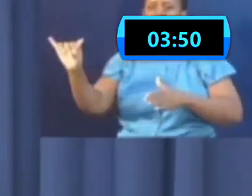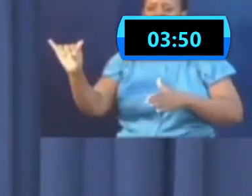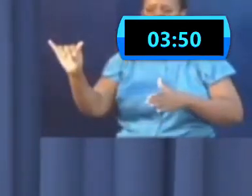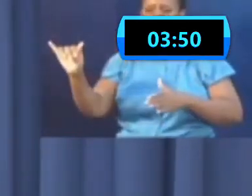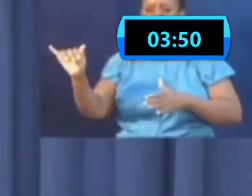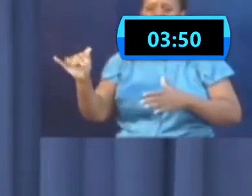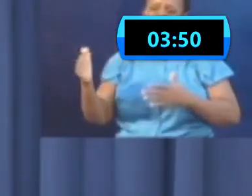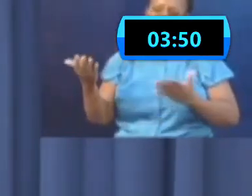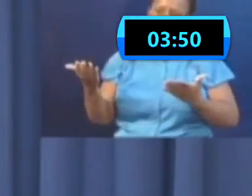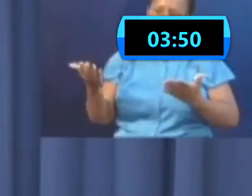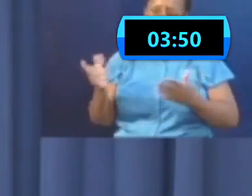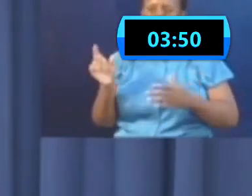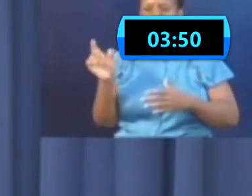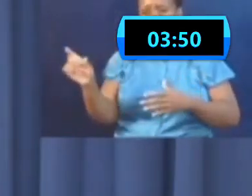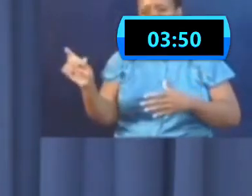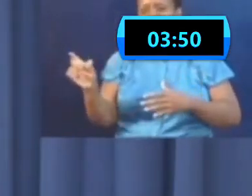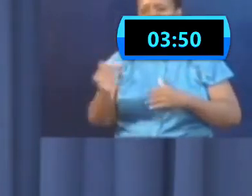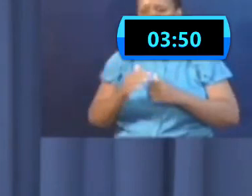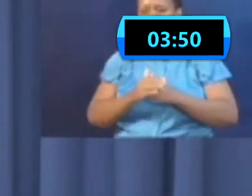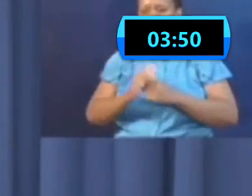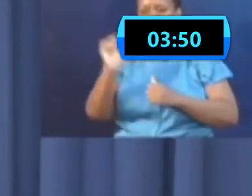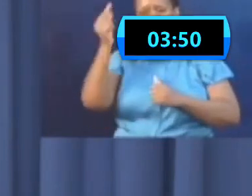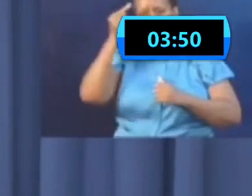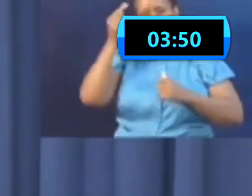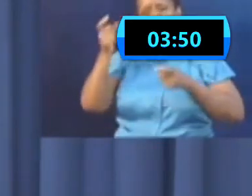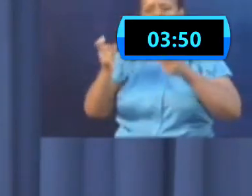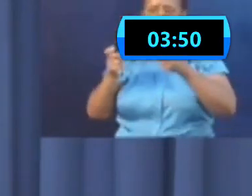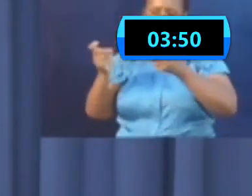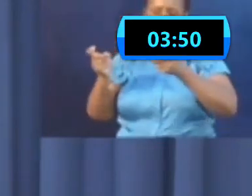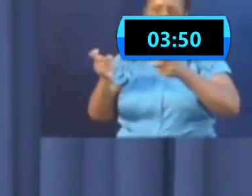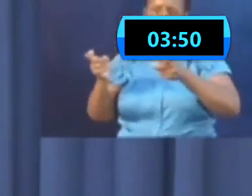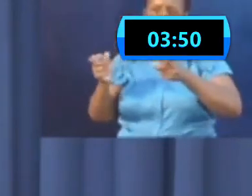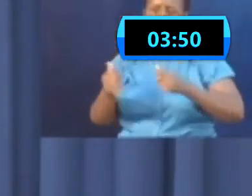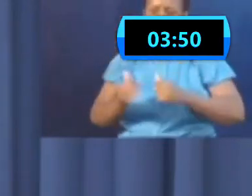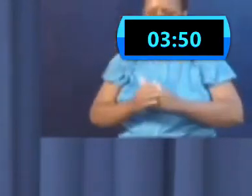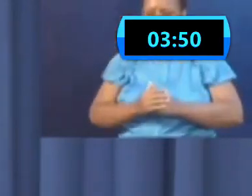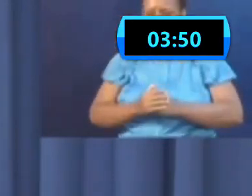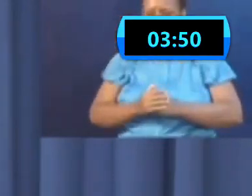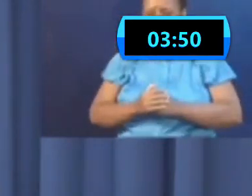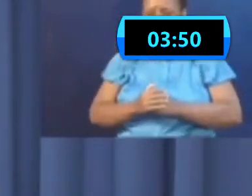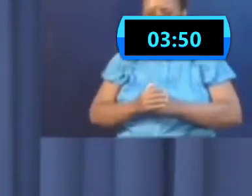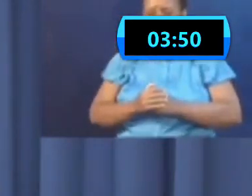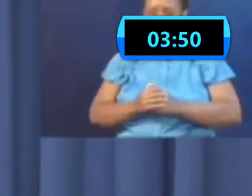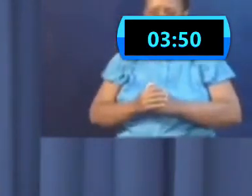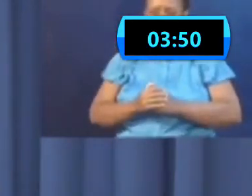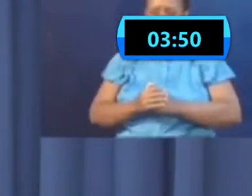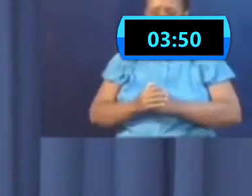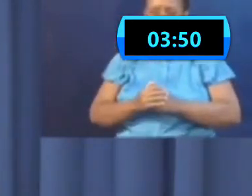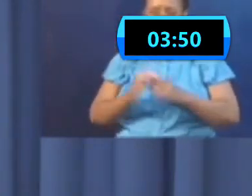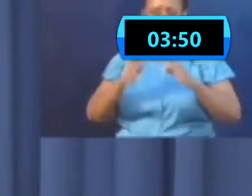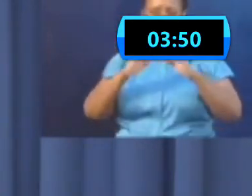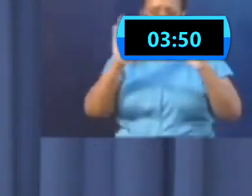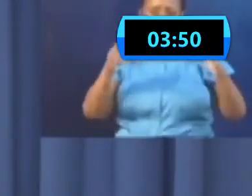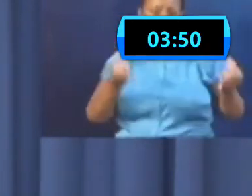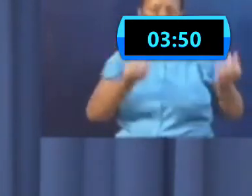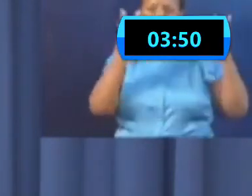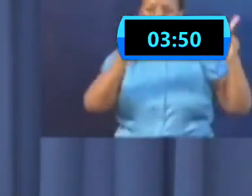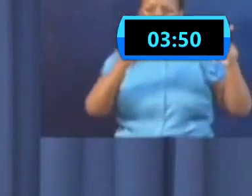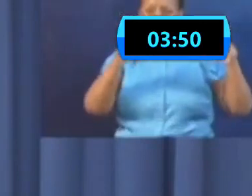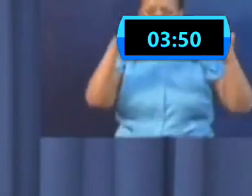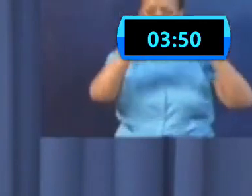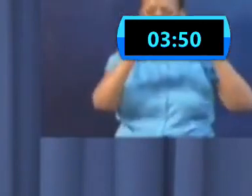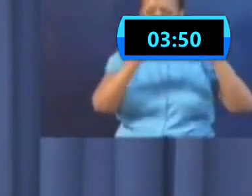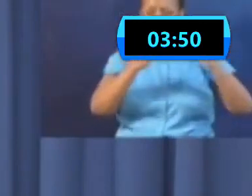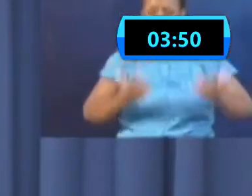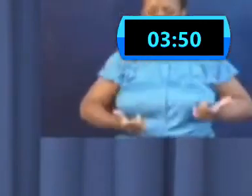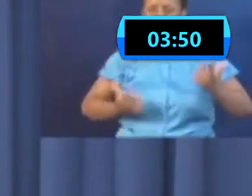bedroom, and that will take care of that type of question, apartment, living, crowded houses, and so on. So that